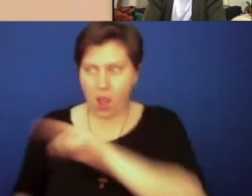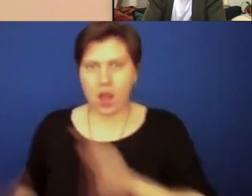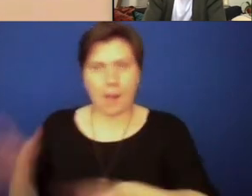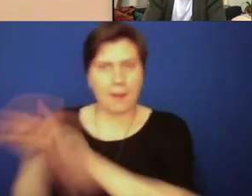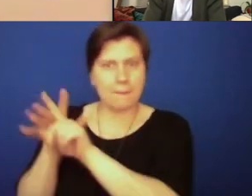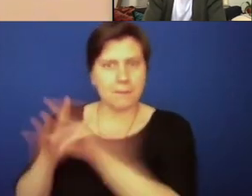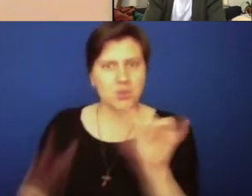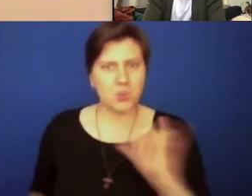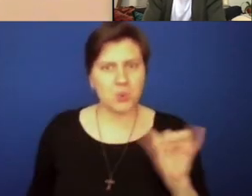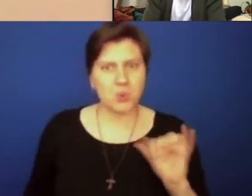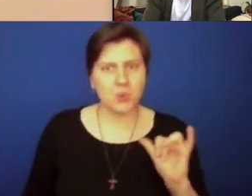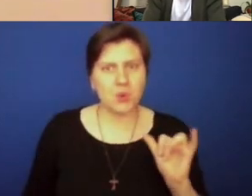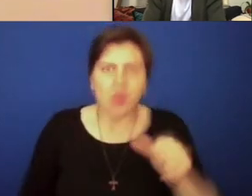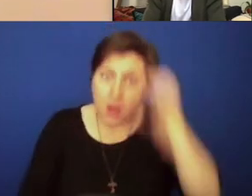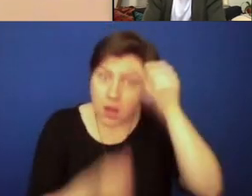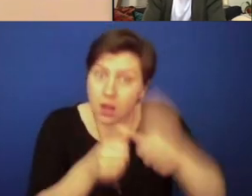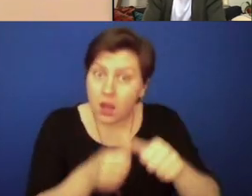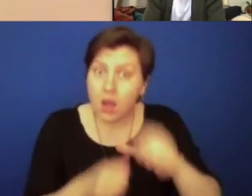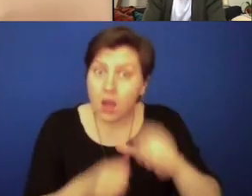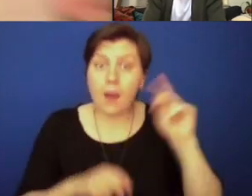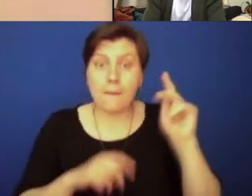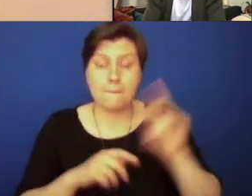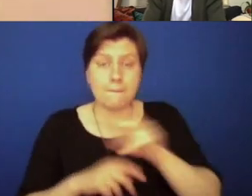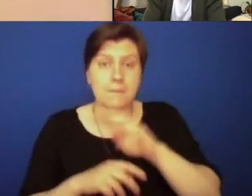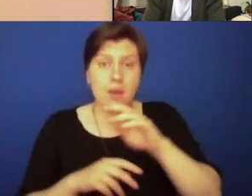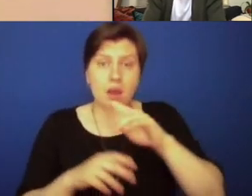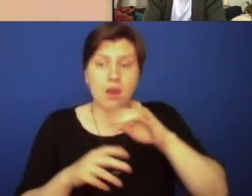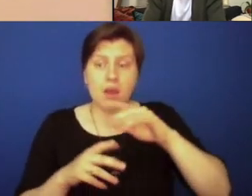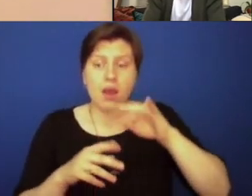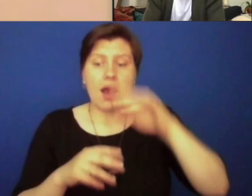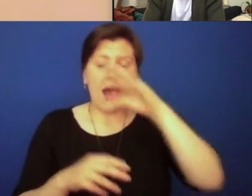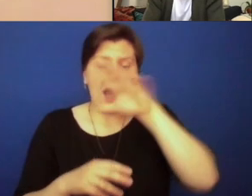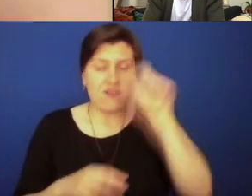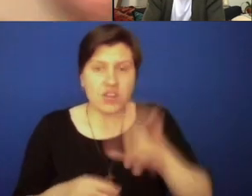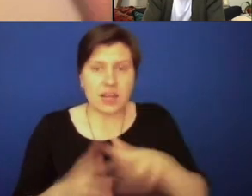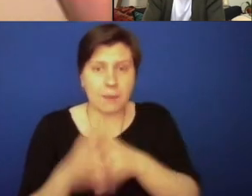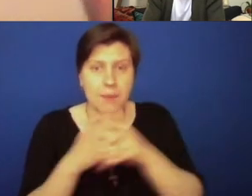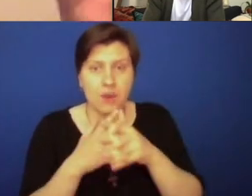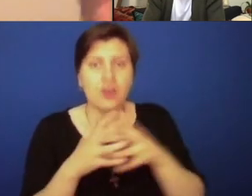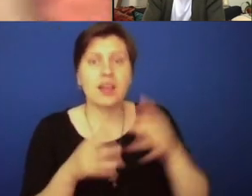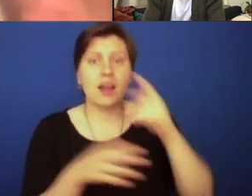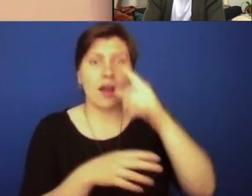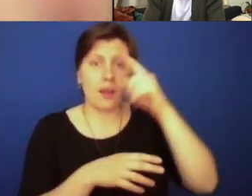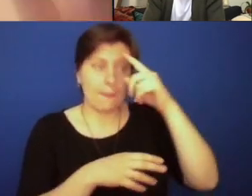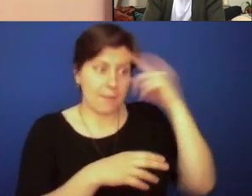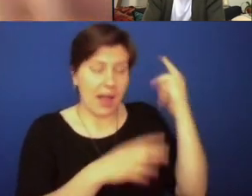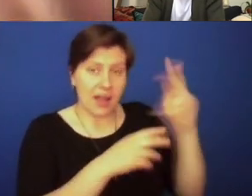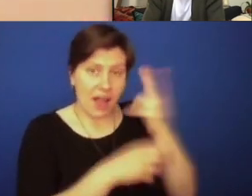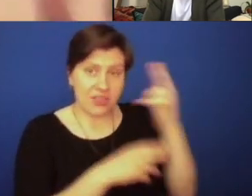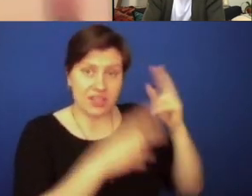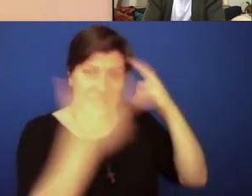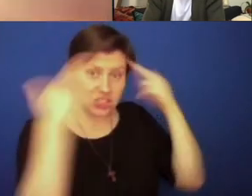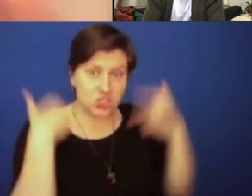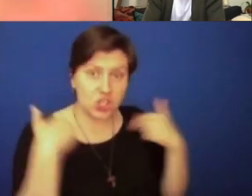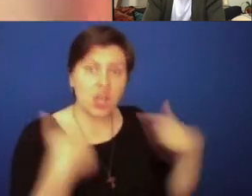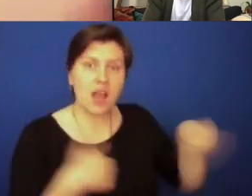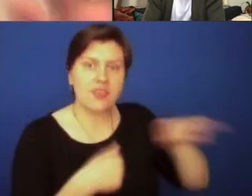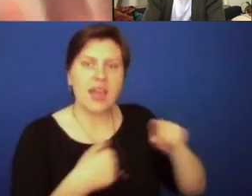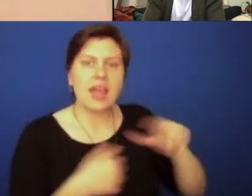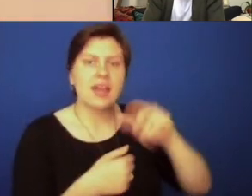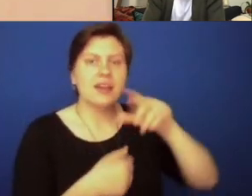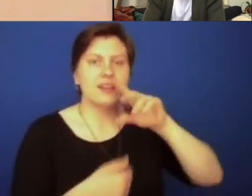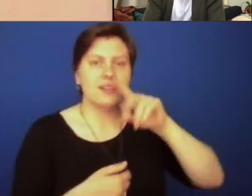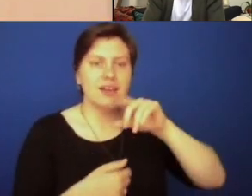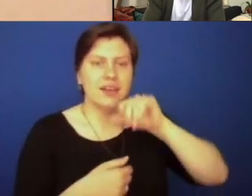forward. Remember, the members of the nation's African American Catholic sisterhoods, they begin to desegregate Catholic colleges in the